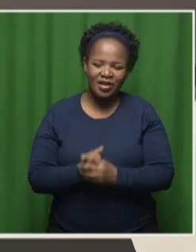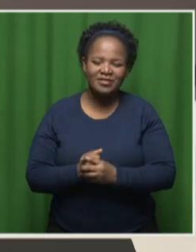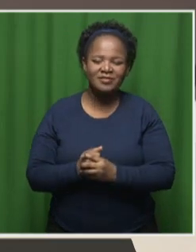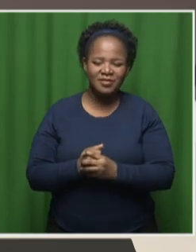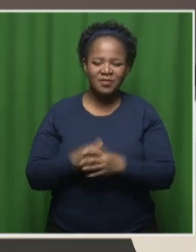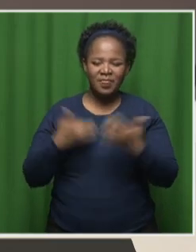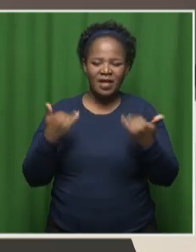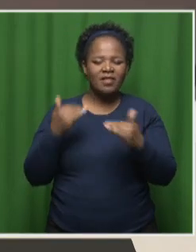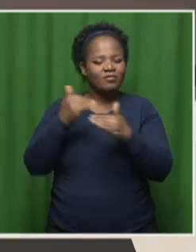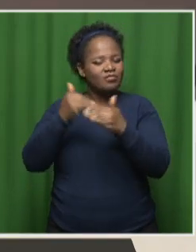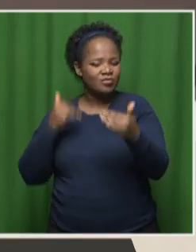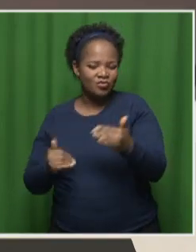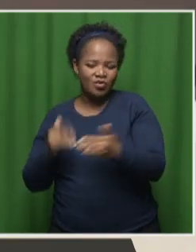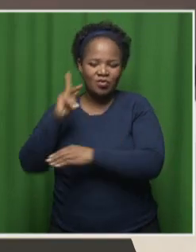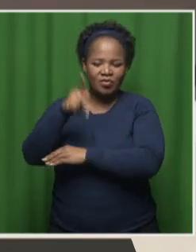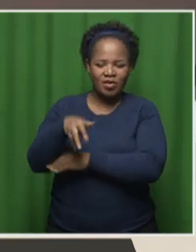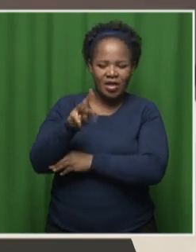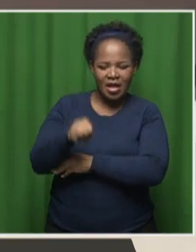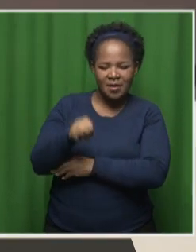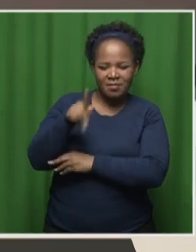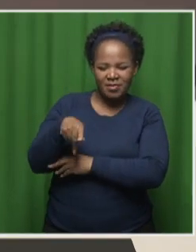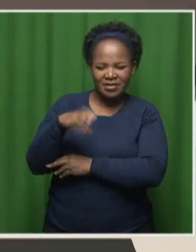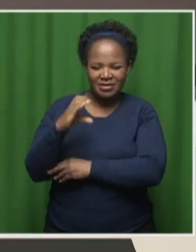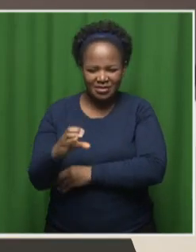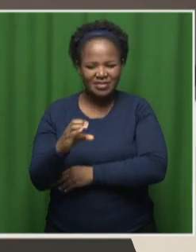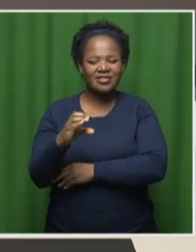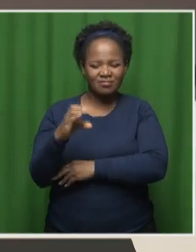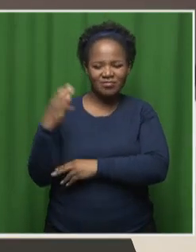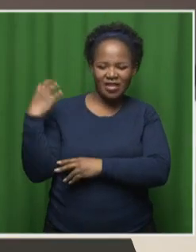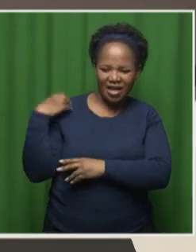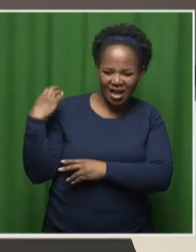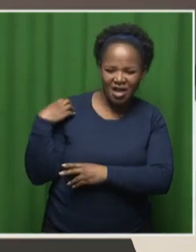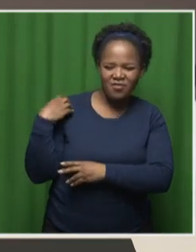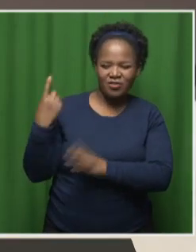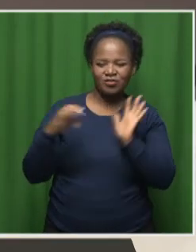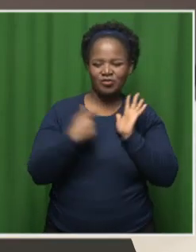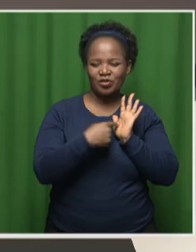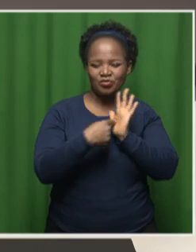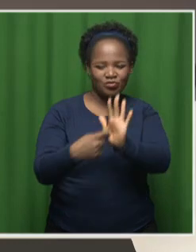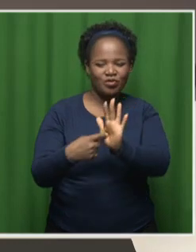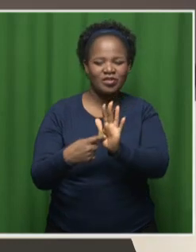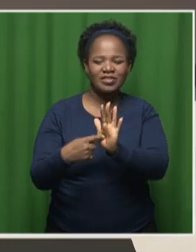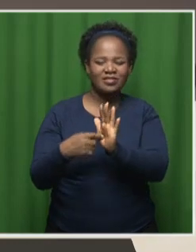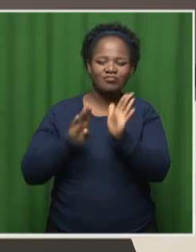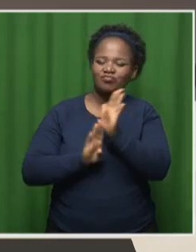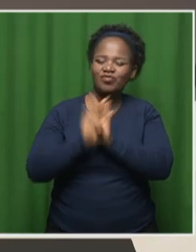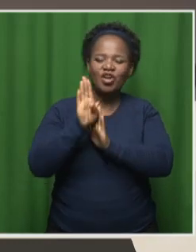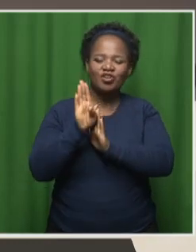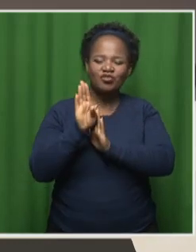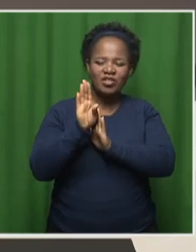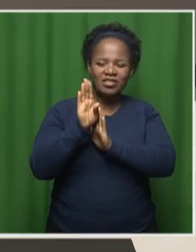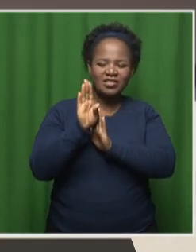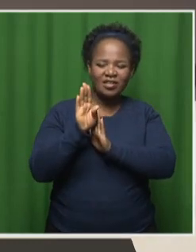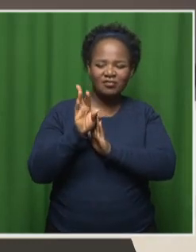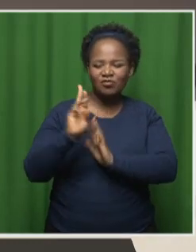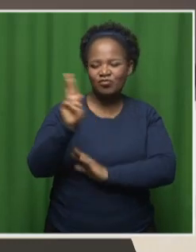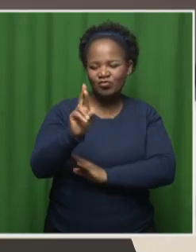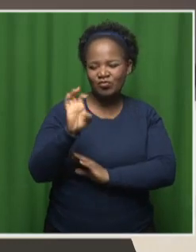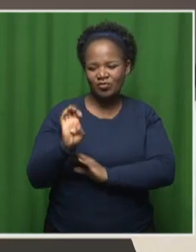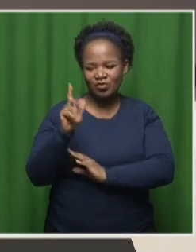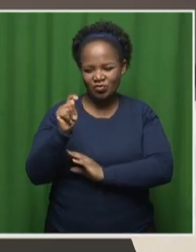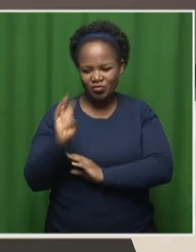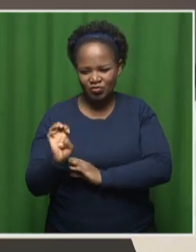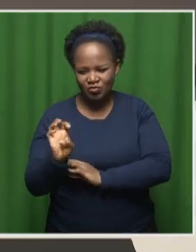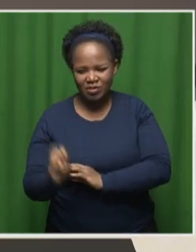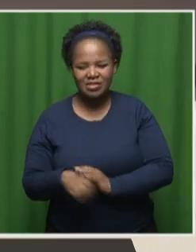the previous MPC meeting, the governor held on increasing interest rates. Looking at the inflation currently,